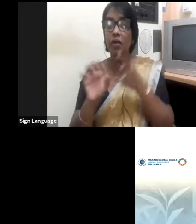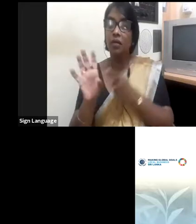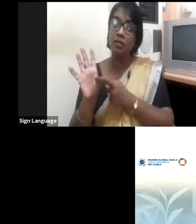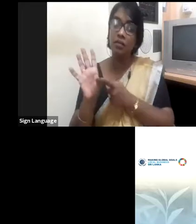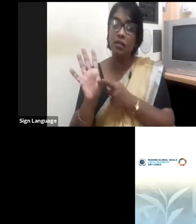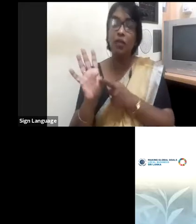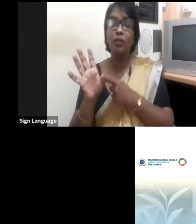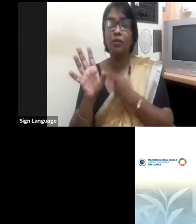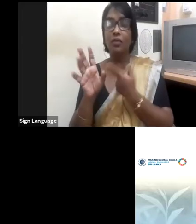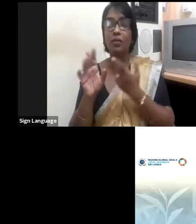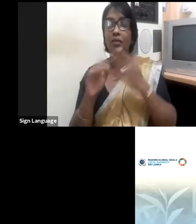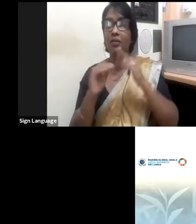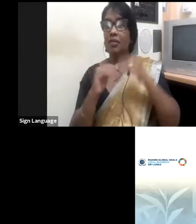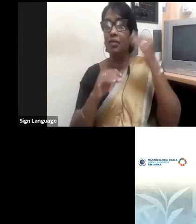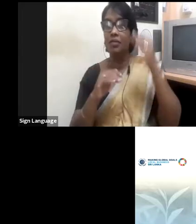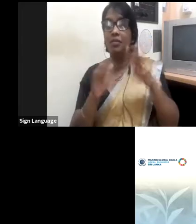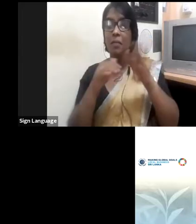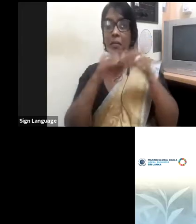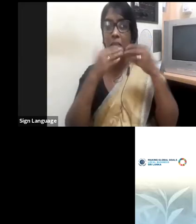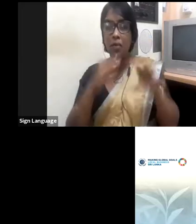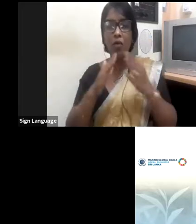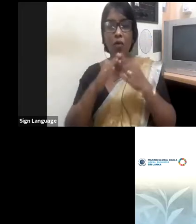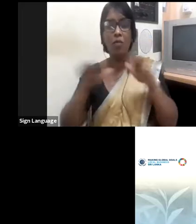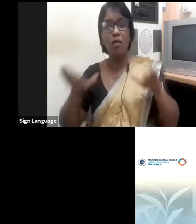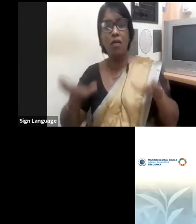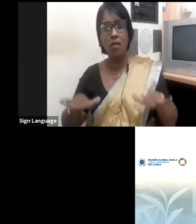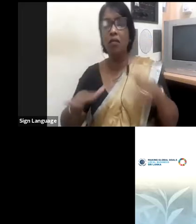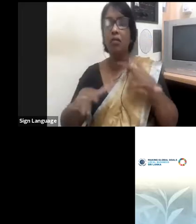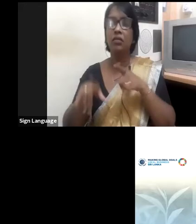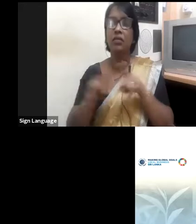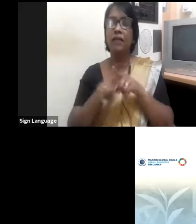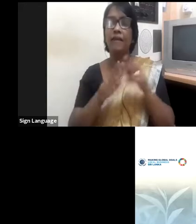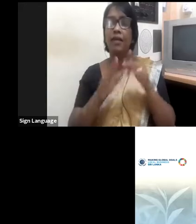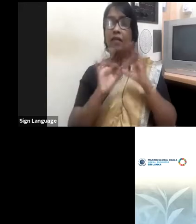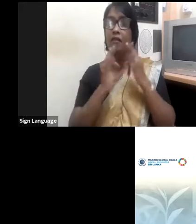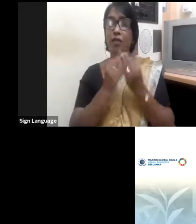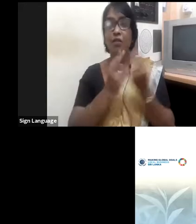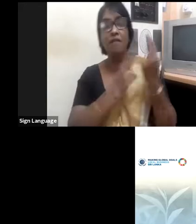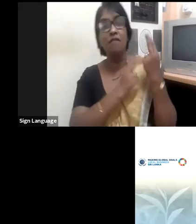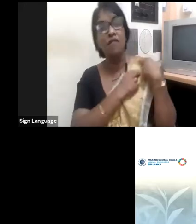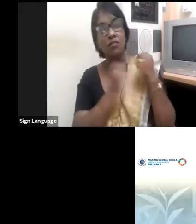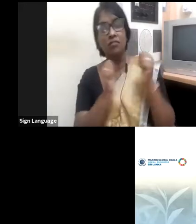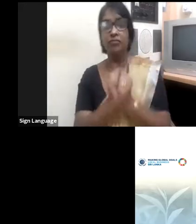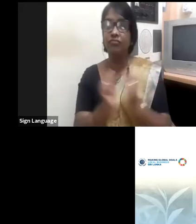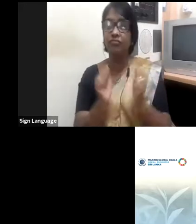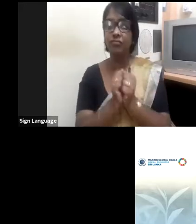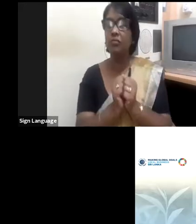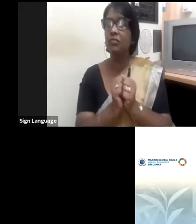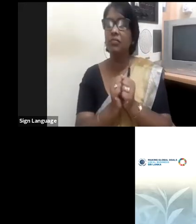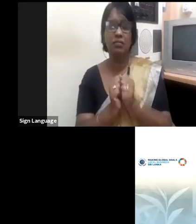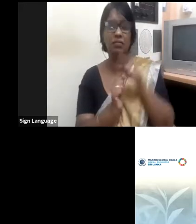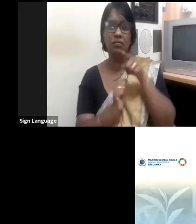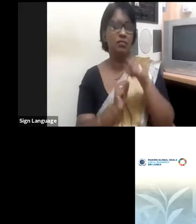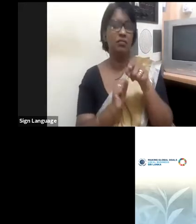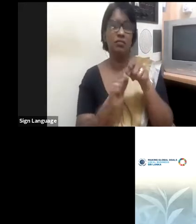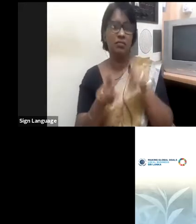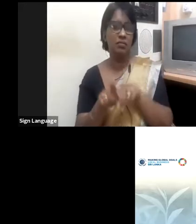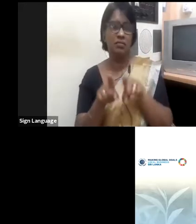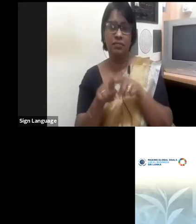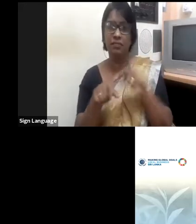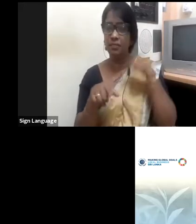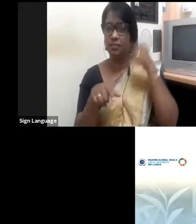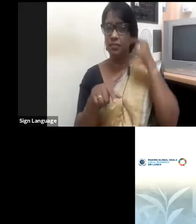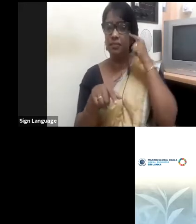responsibility, as someone said, of taking care of the home and children. I think that should be also the responsibility of both.